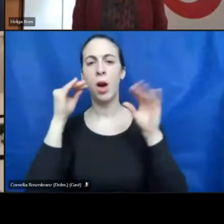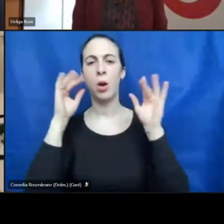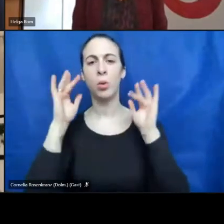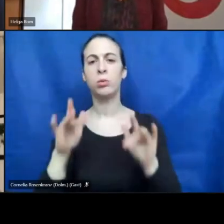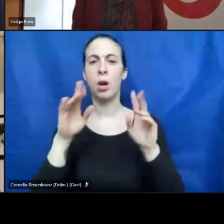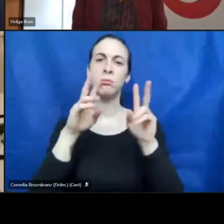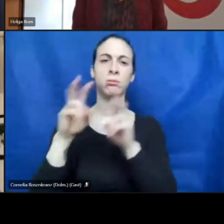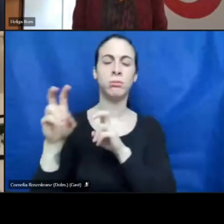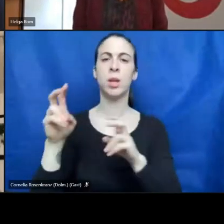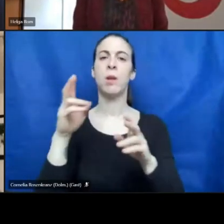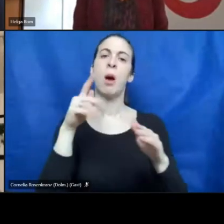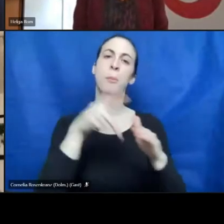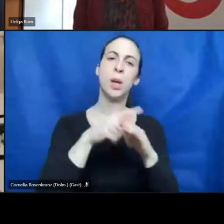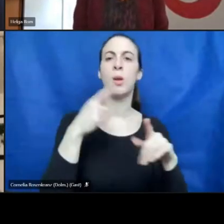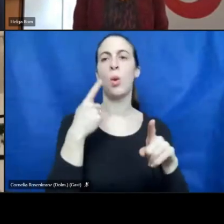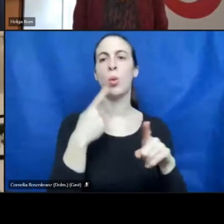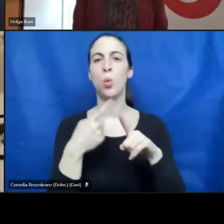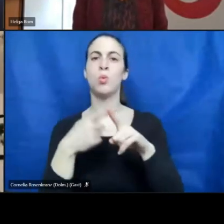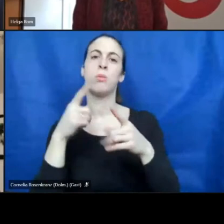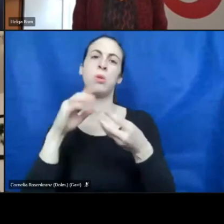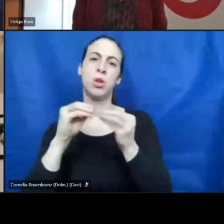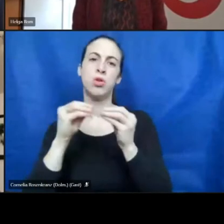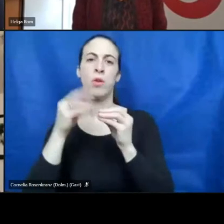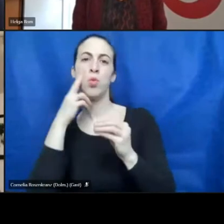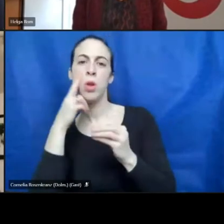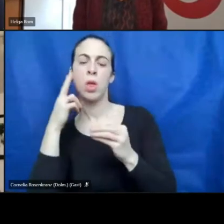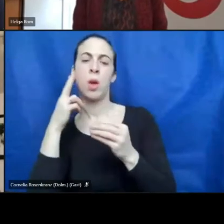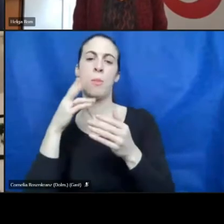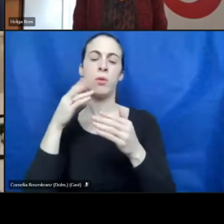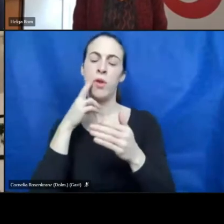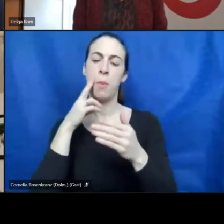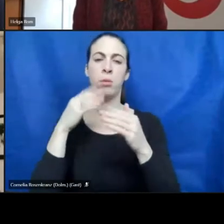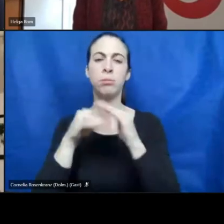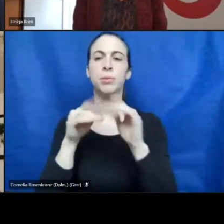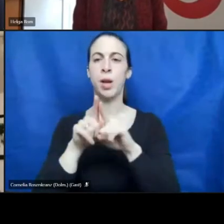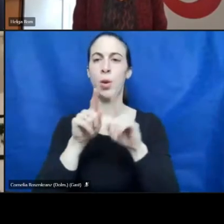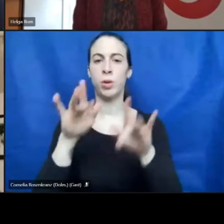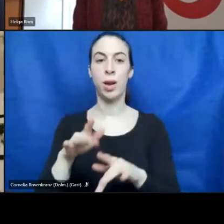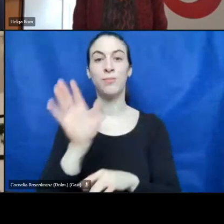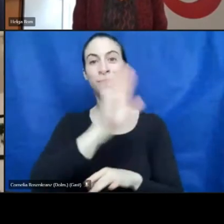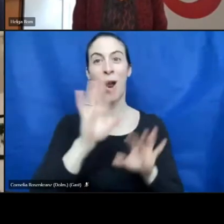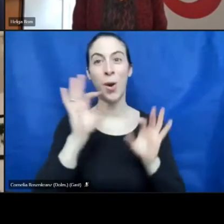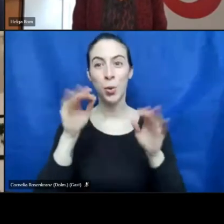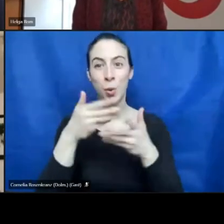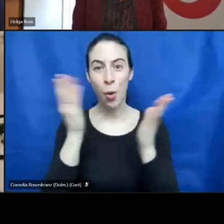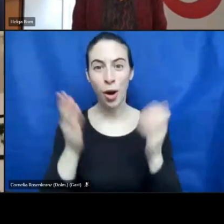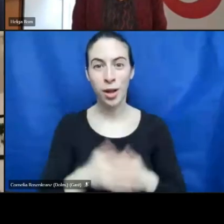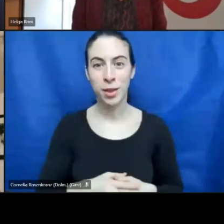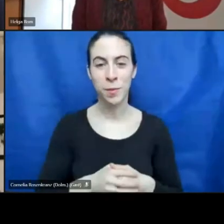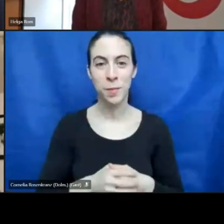very happy to have you here. Hello and welcome, Christian Sehetgruber. Yeah. Good morning. Okay. So,